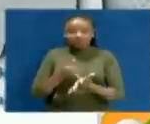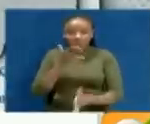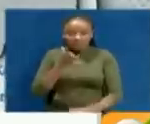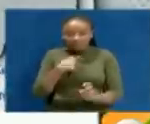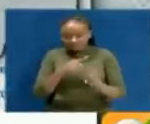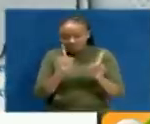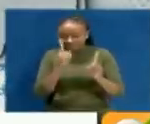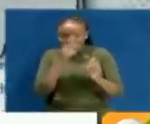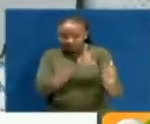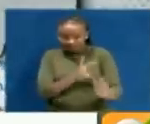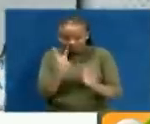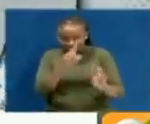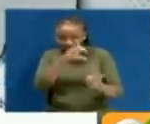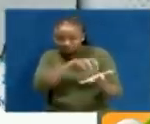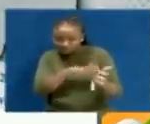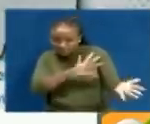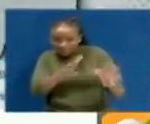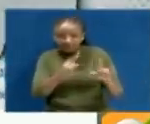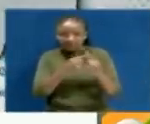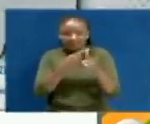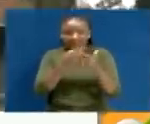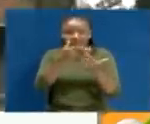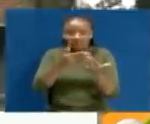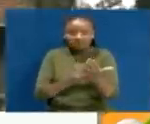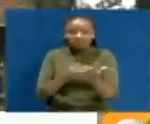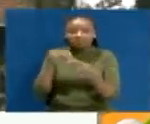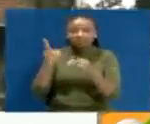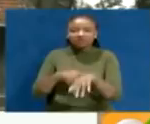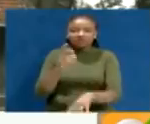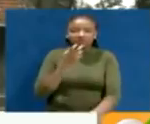evaluate the situation and submit reports by Tuesday.